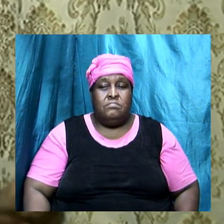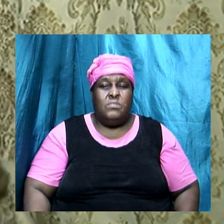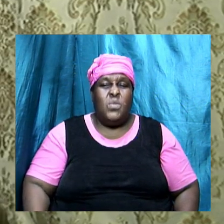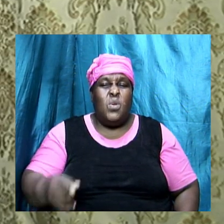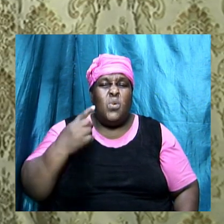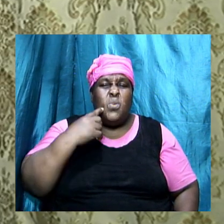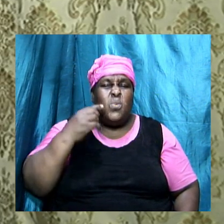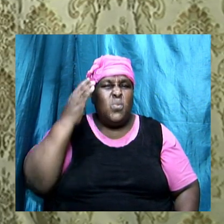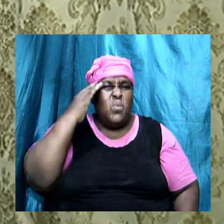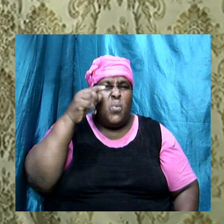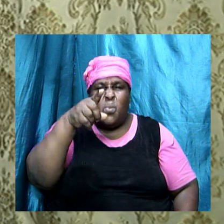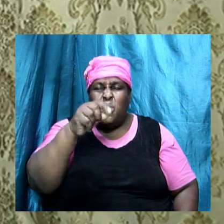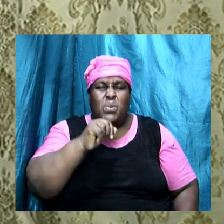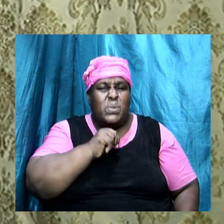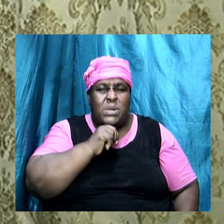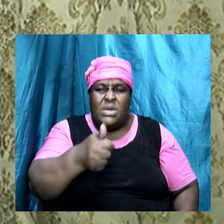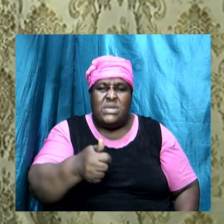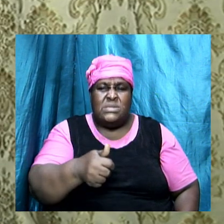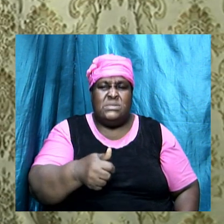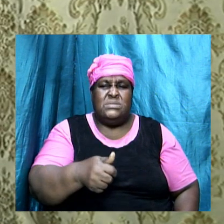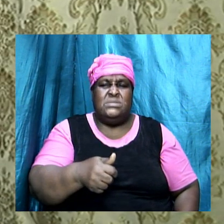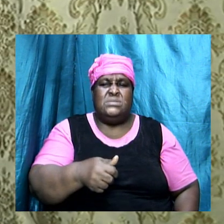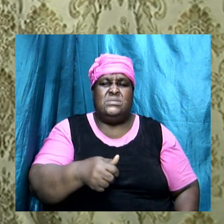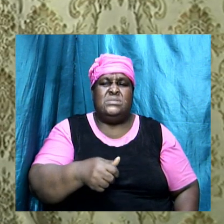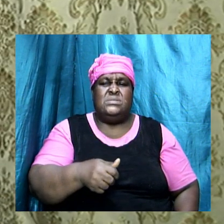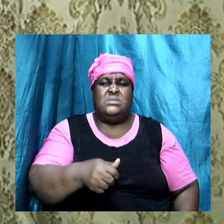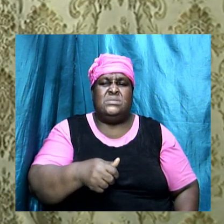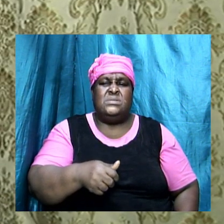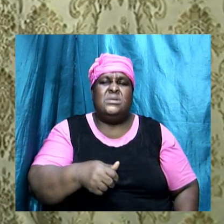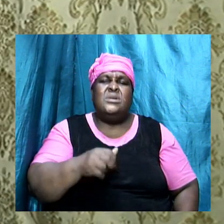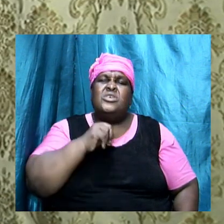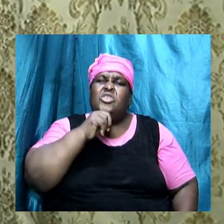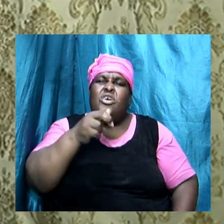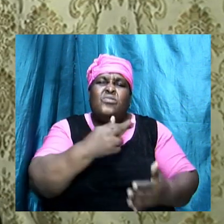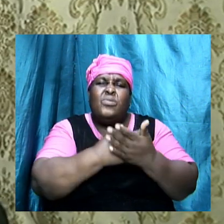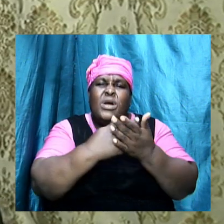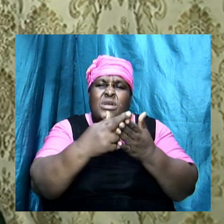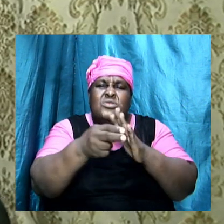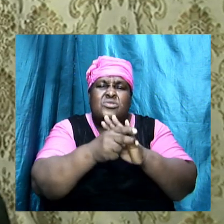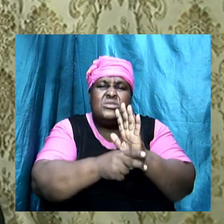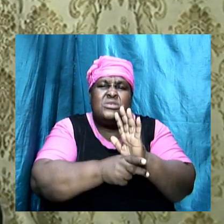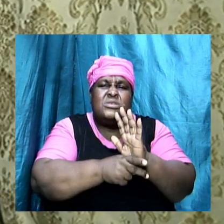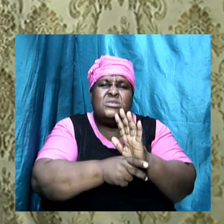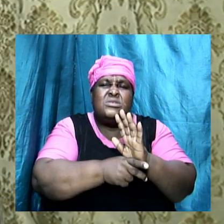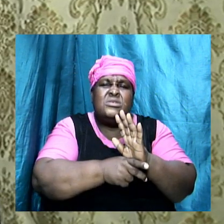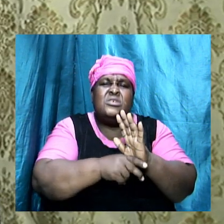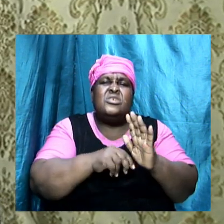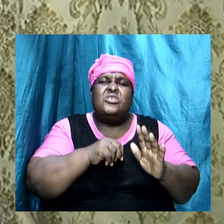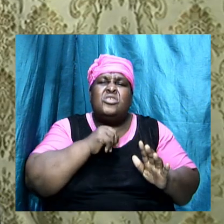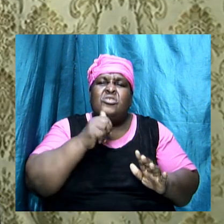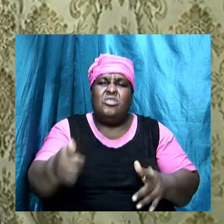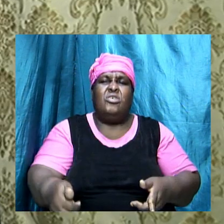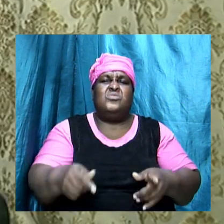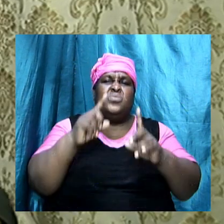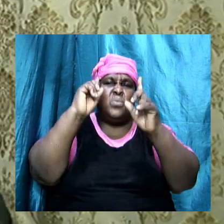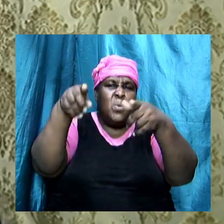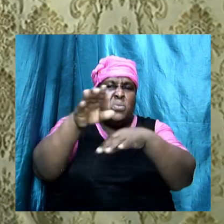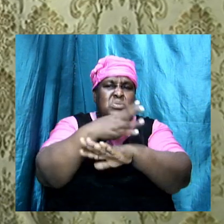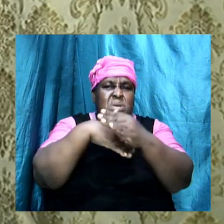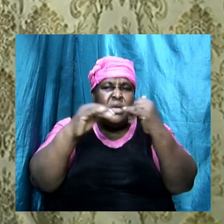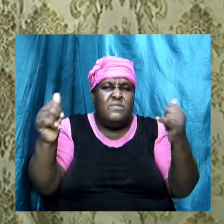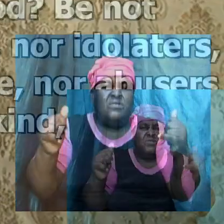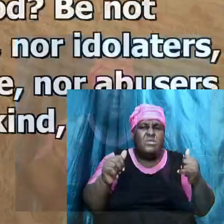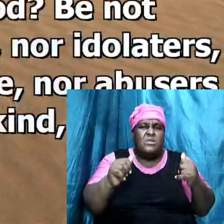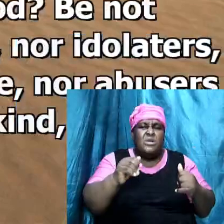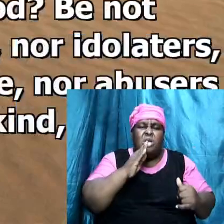Know he not, that unrighteousness shall not inherit the kingdom of God. Be not